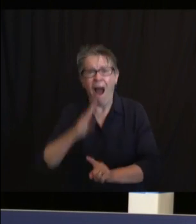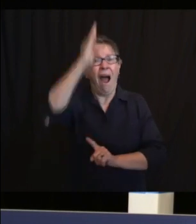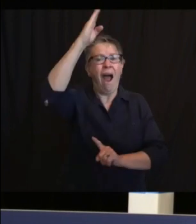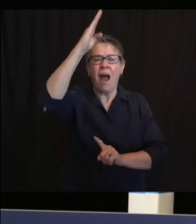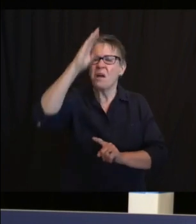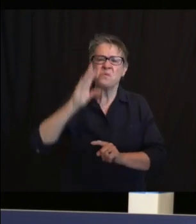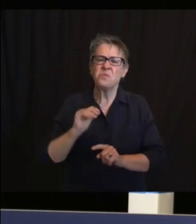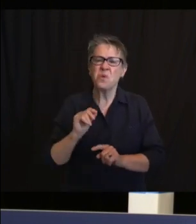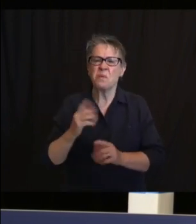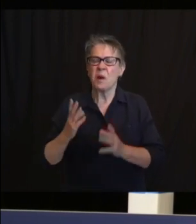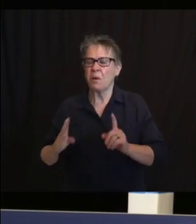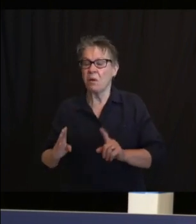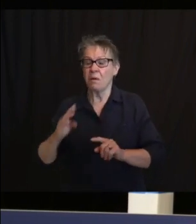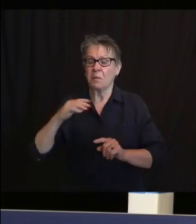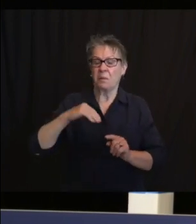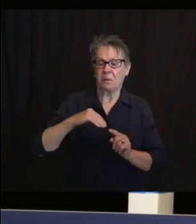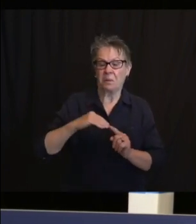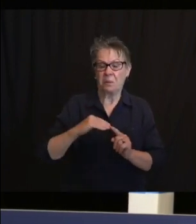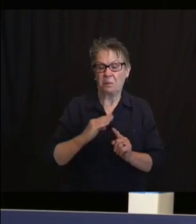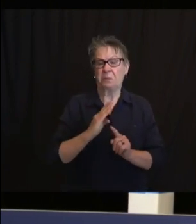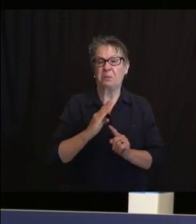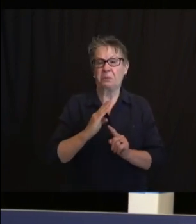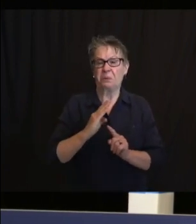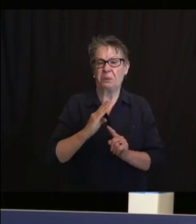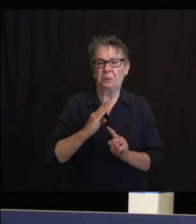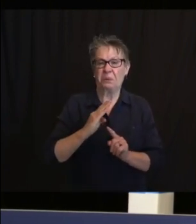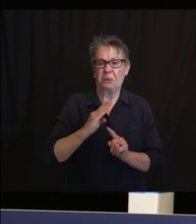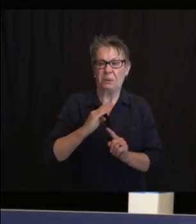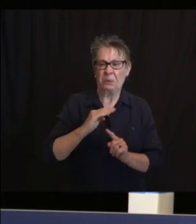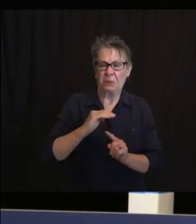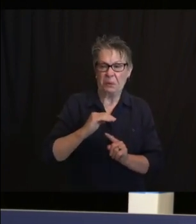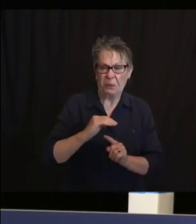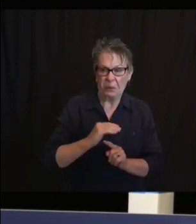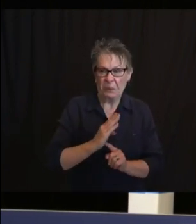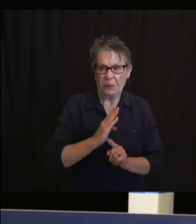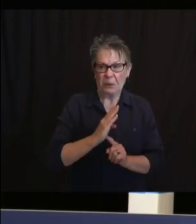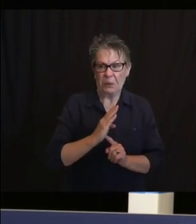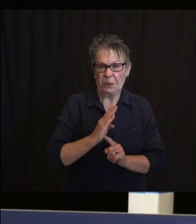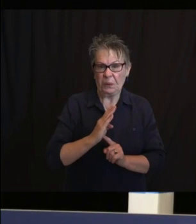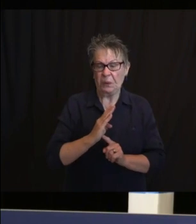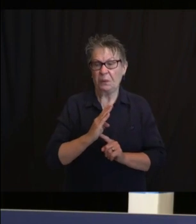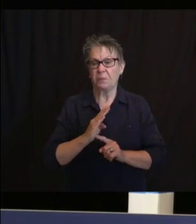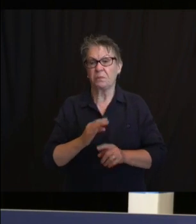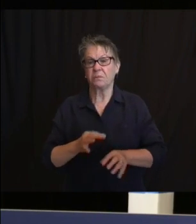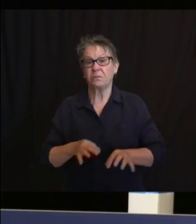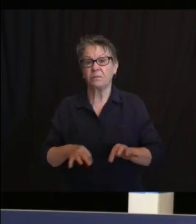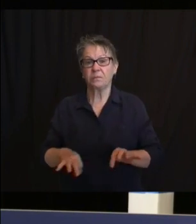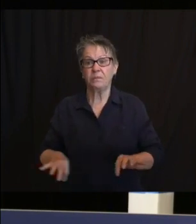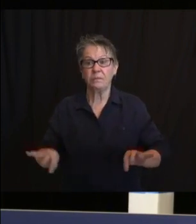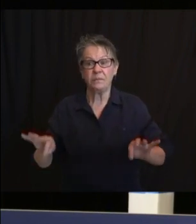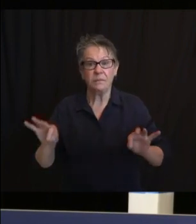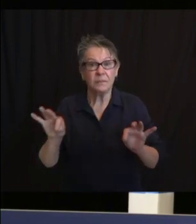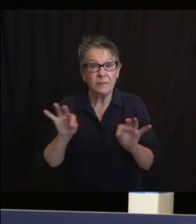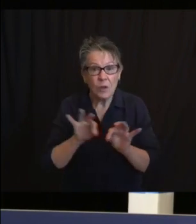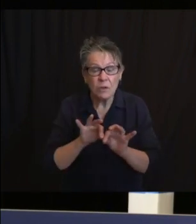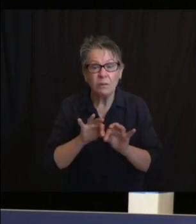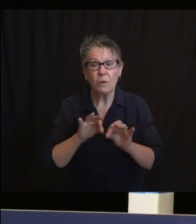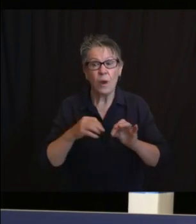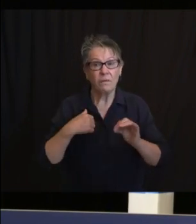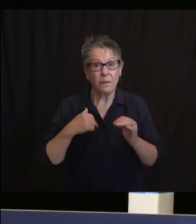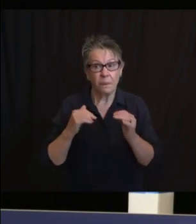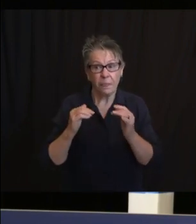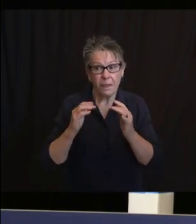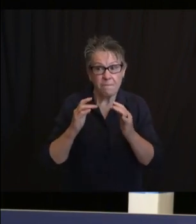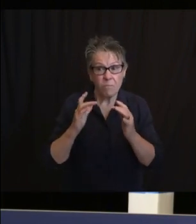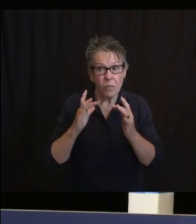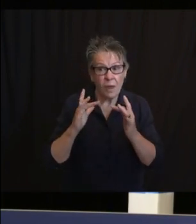faster, we can do better testing, we can do that contact tracing around it, and you could prevent those spikes from becoming these huge forest fires that